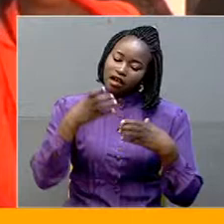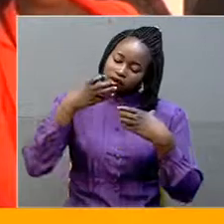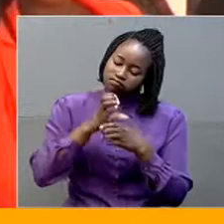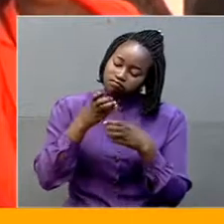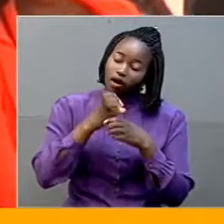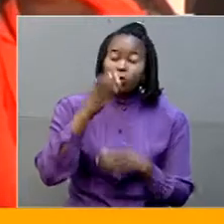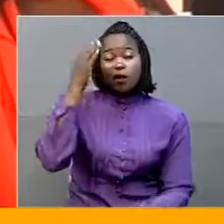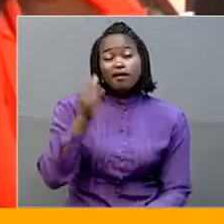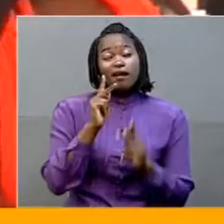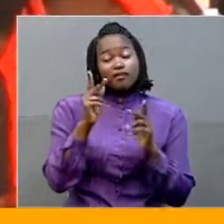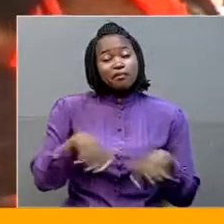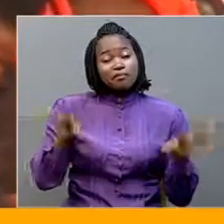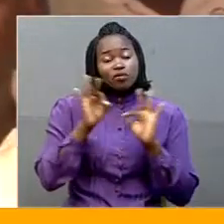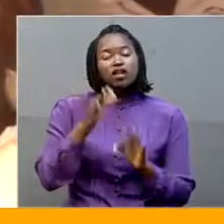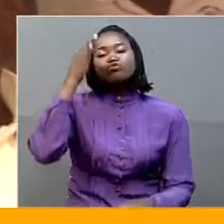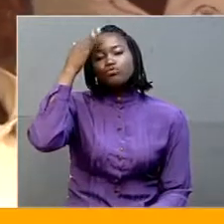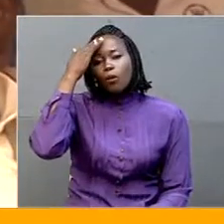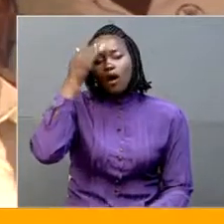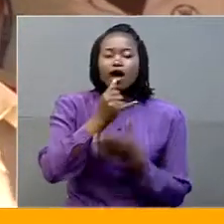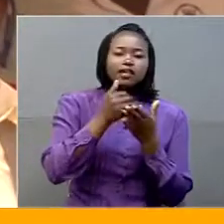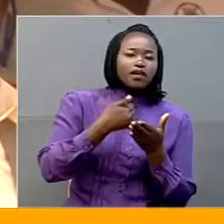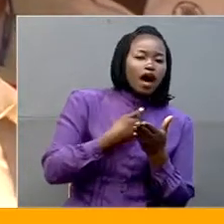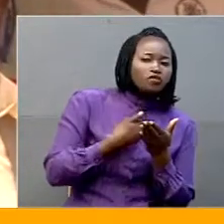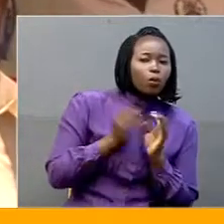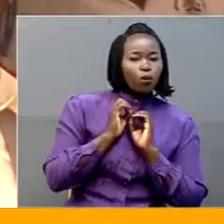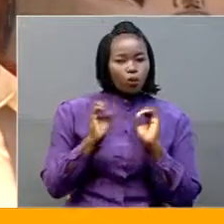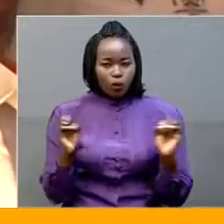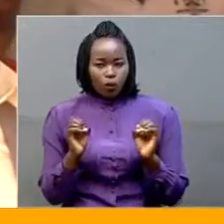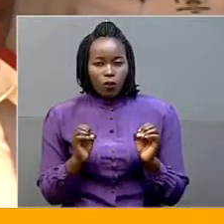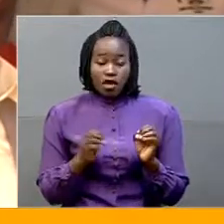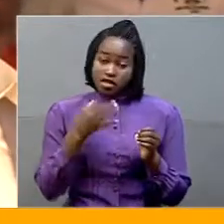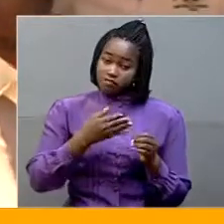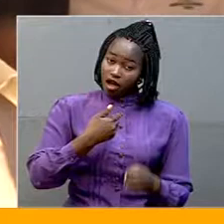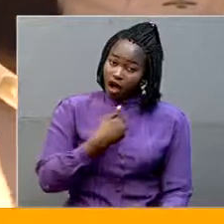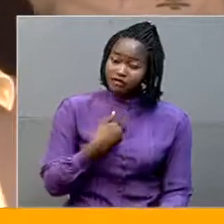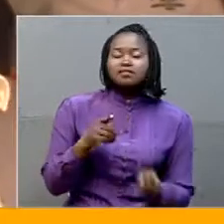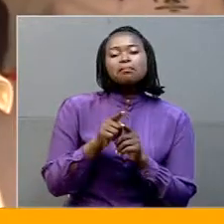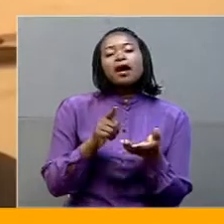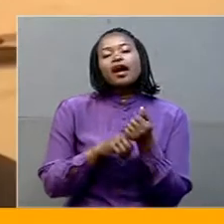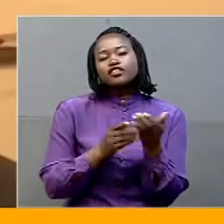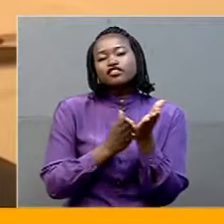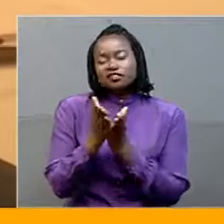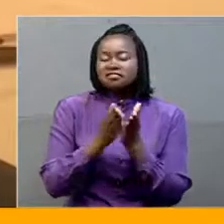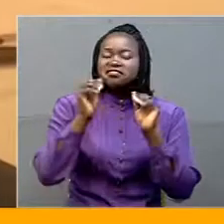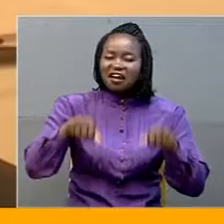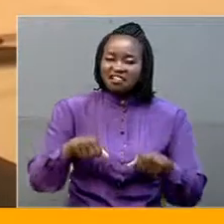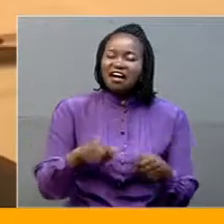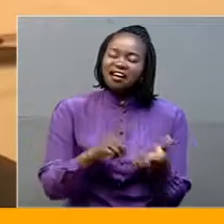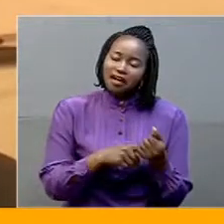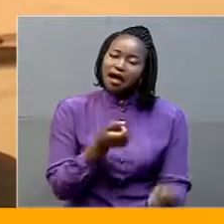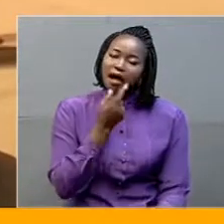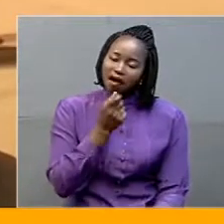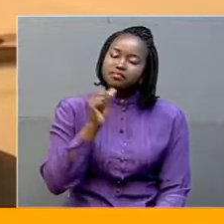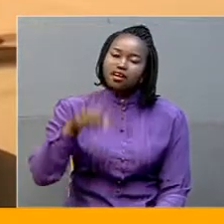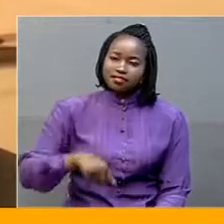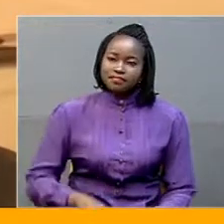it is important to know their status and acquire the service offered for a better living. It is important that